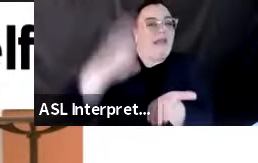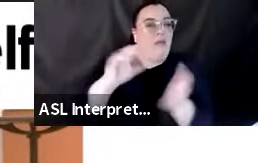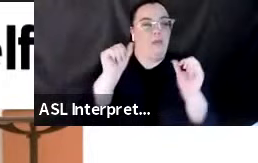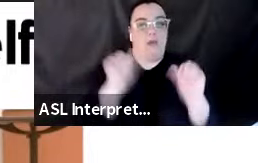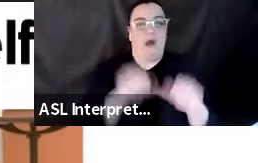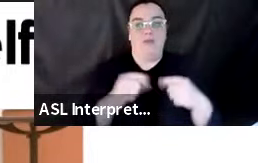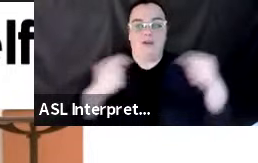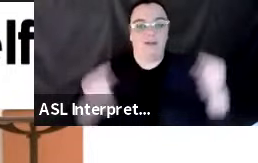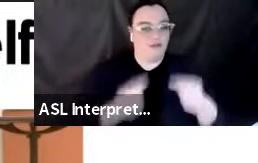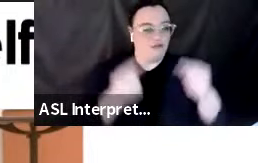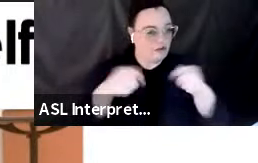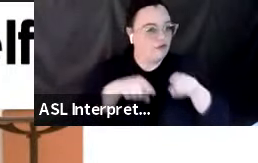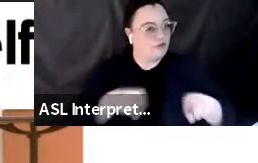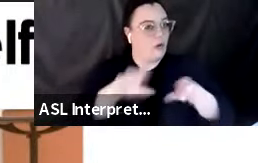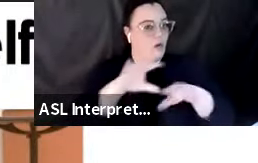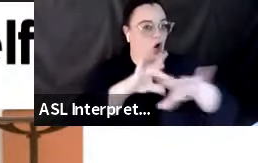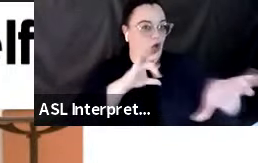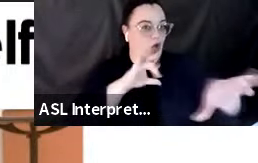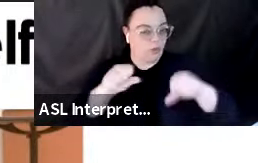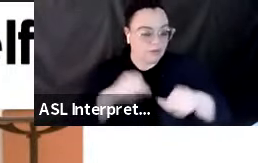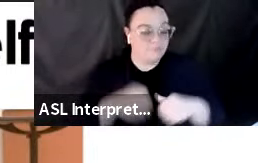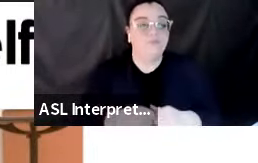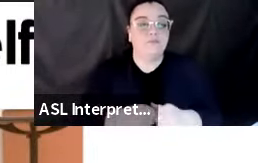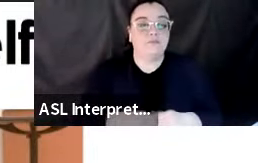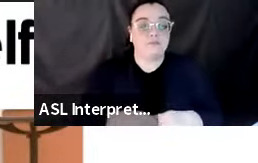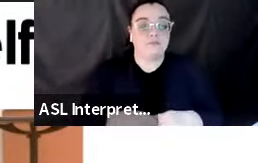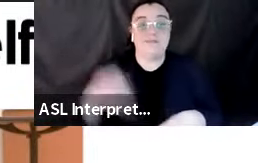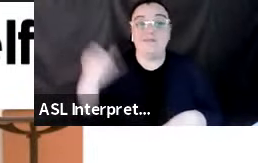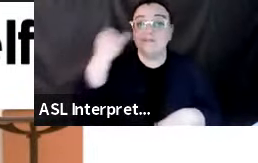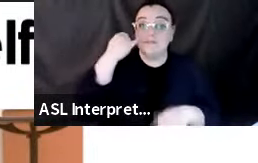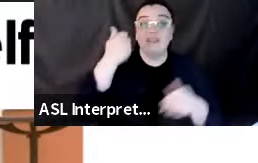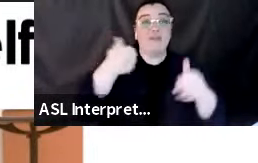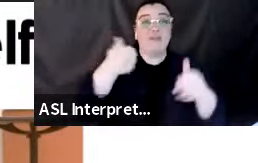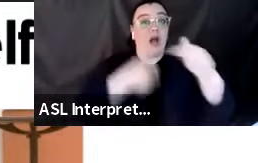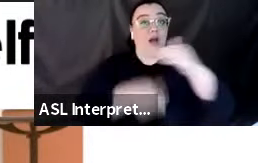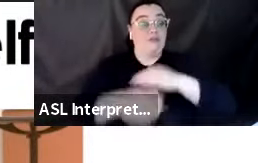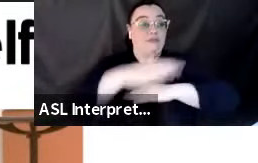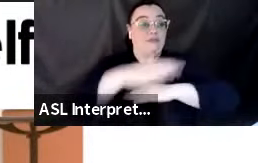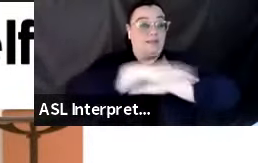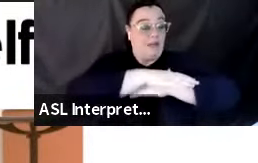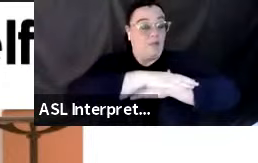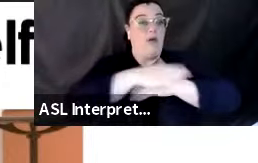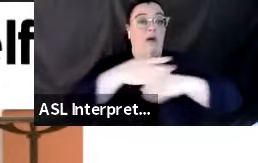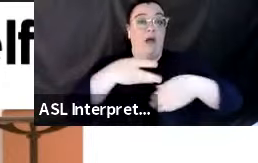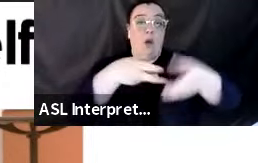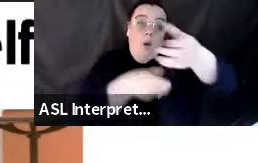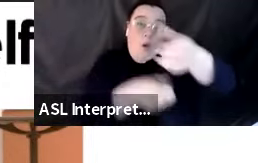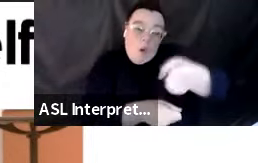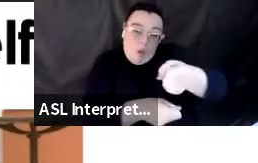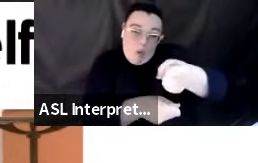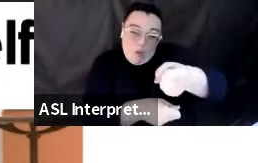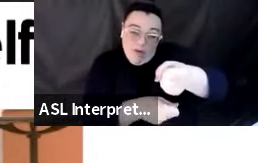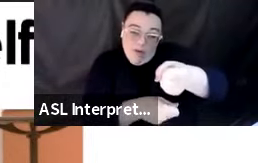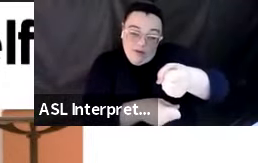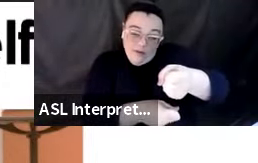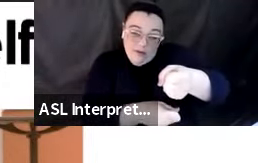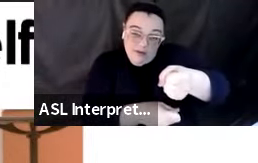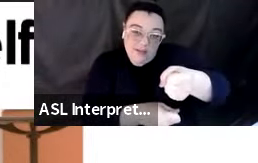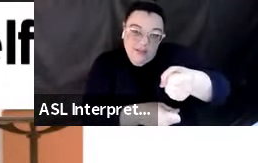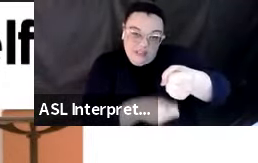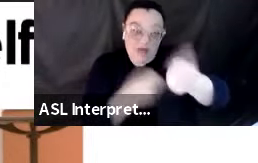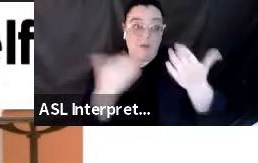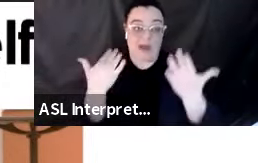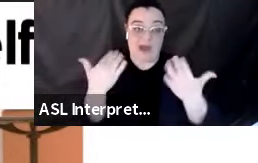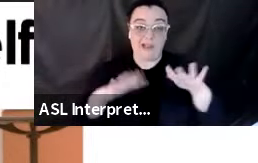earthquake. And if you are underneath something or can grab onto something, hold on to it and to that shelter until the